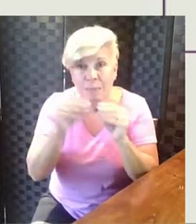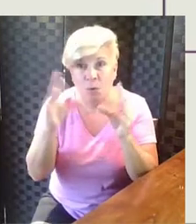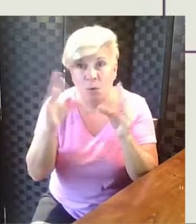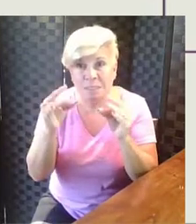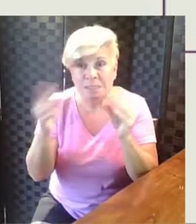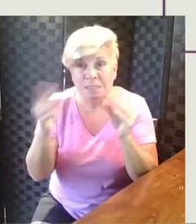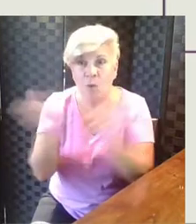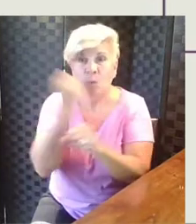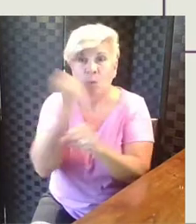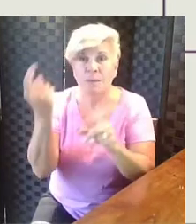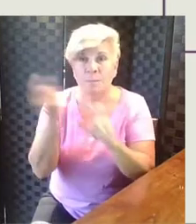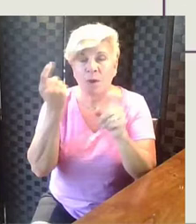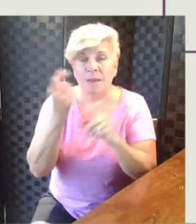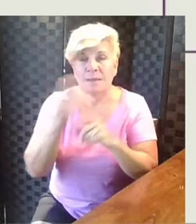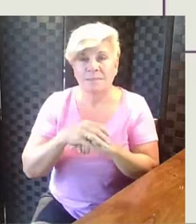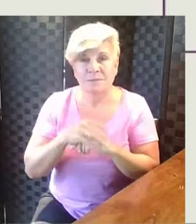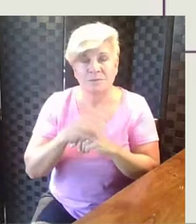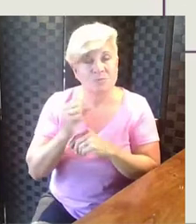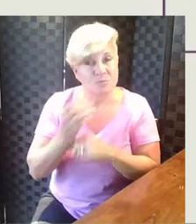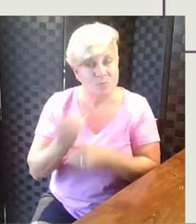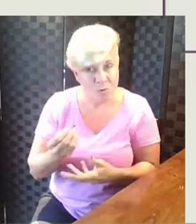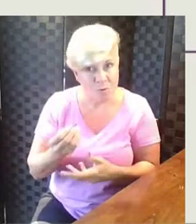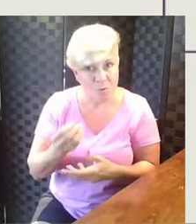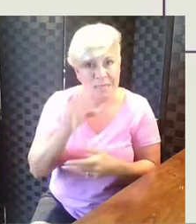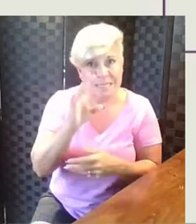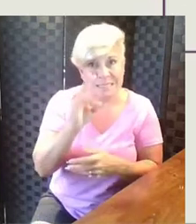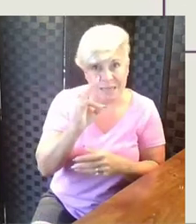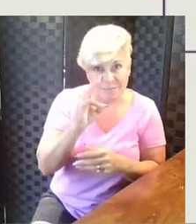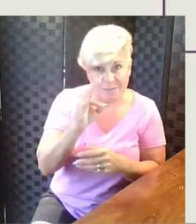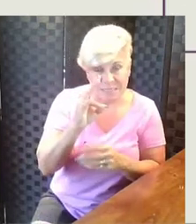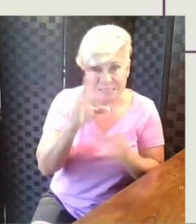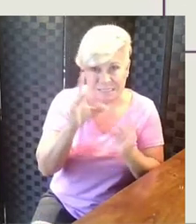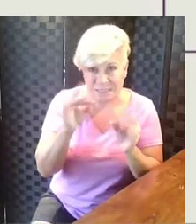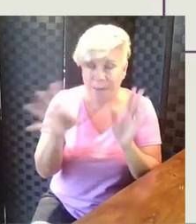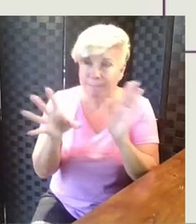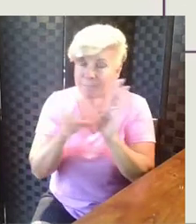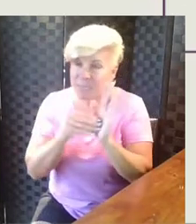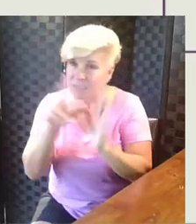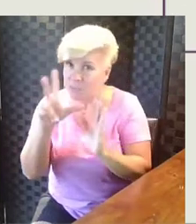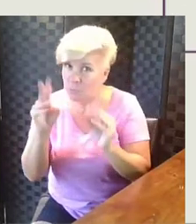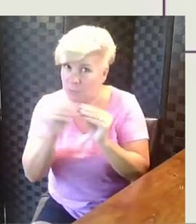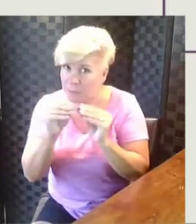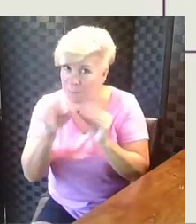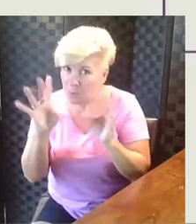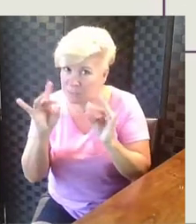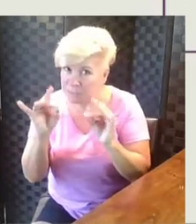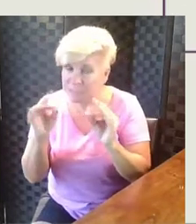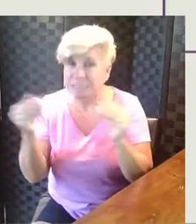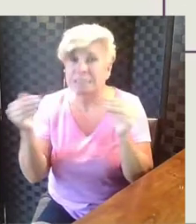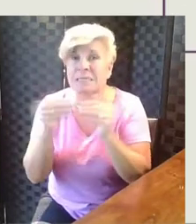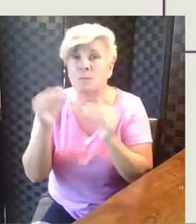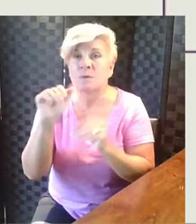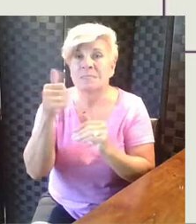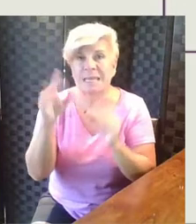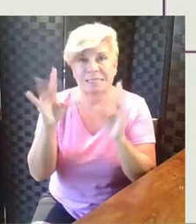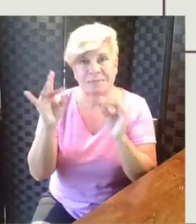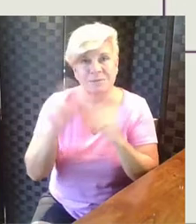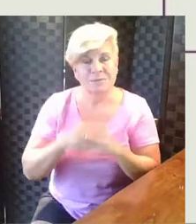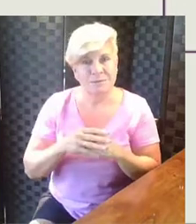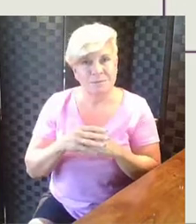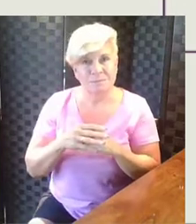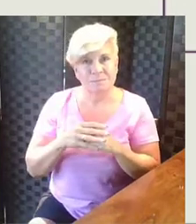to get a prize. So, seven stickers plus three more stickers will equal ten stickers.